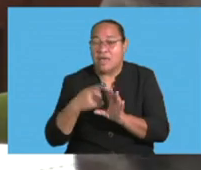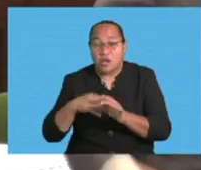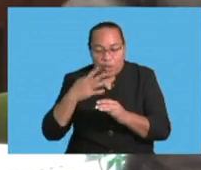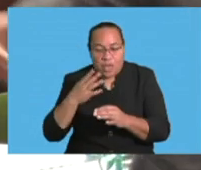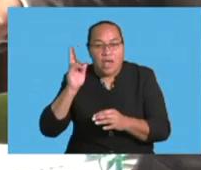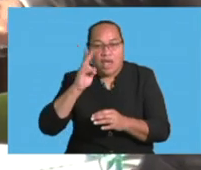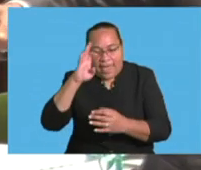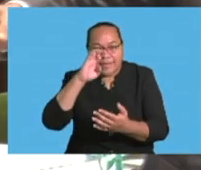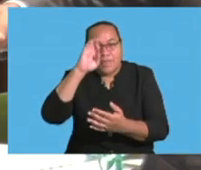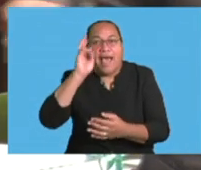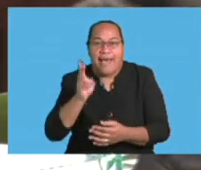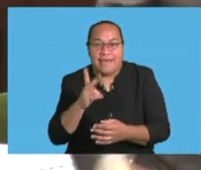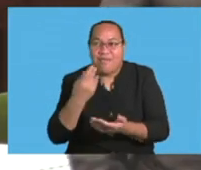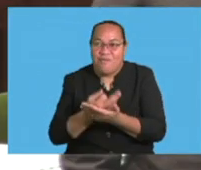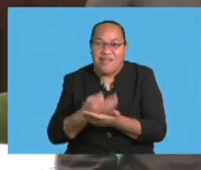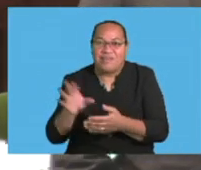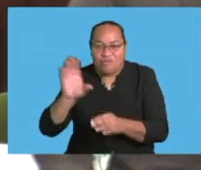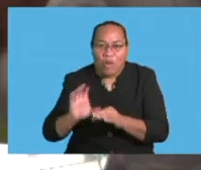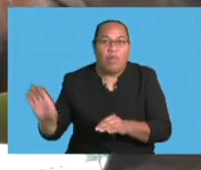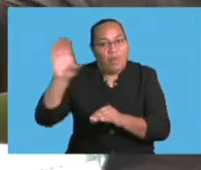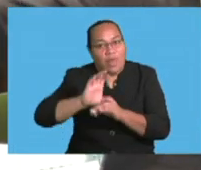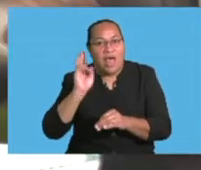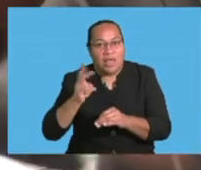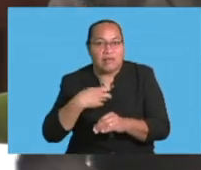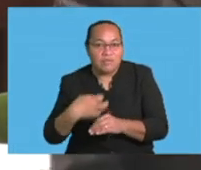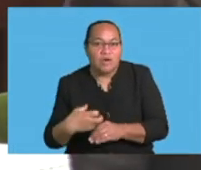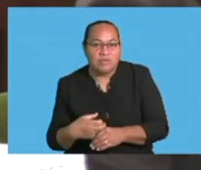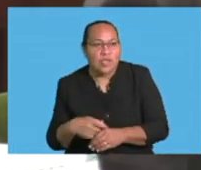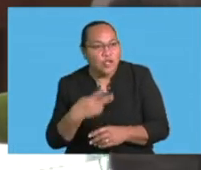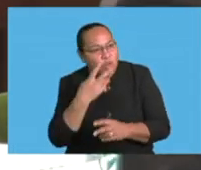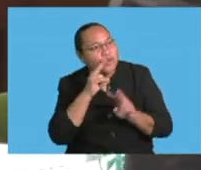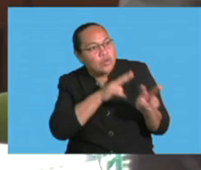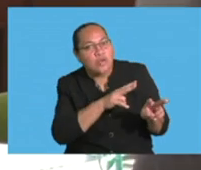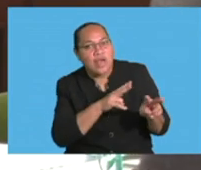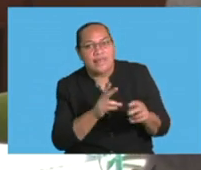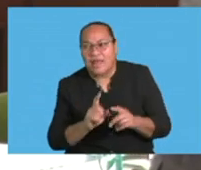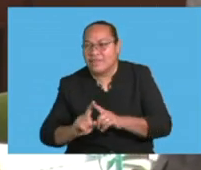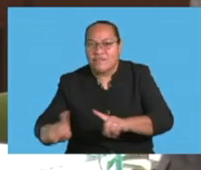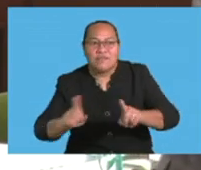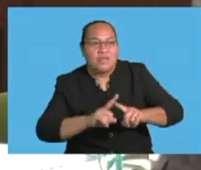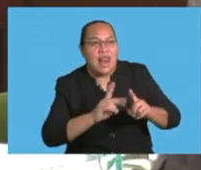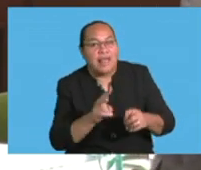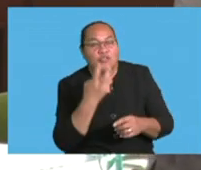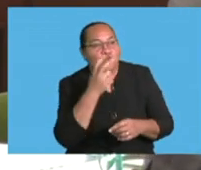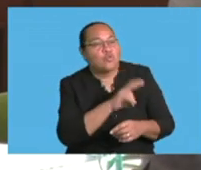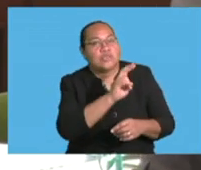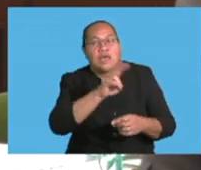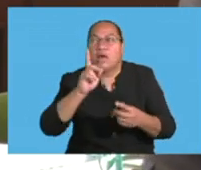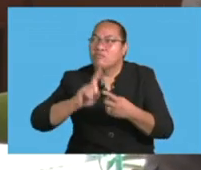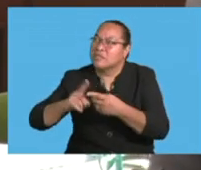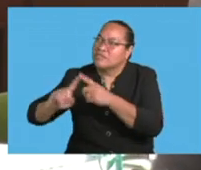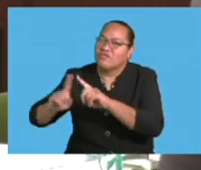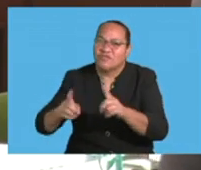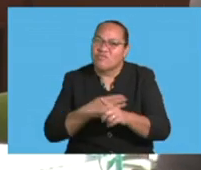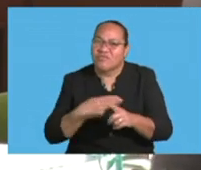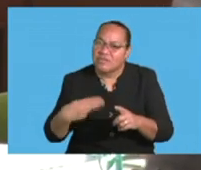Of course, how the agriculture sector performs, how the tourism sector performs has an enormous impact on that. And also, Mr. Speaker Sir,